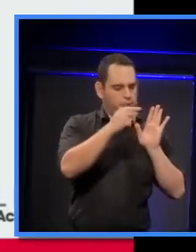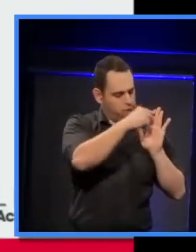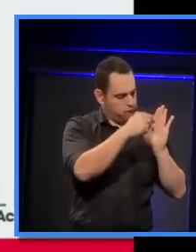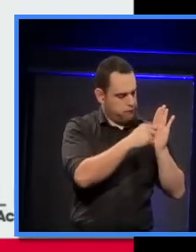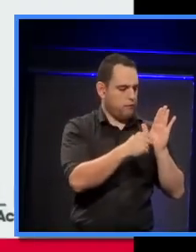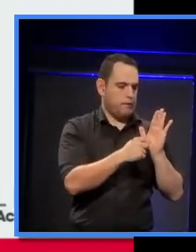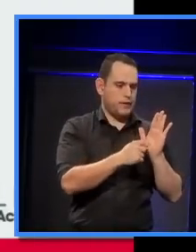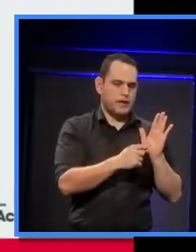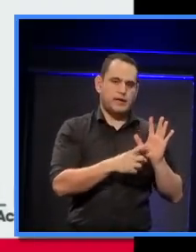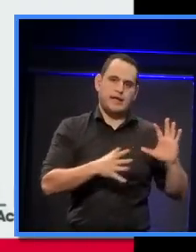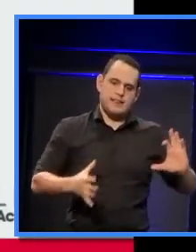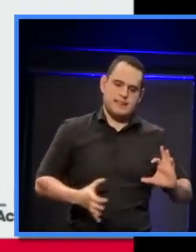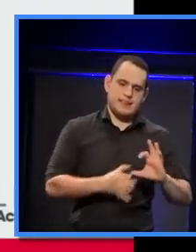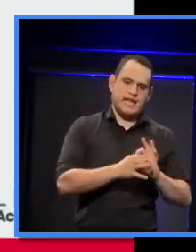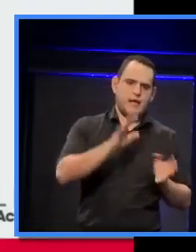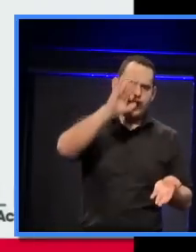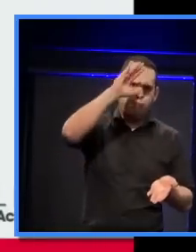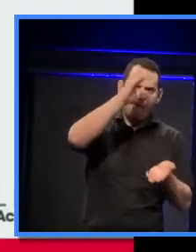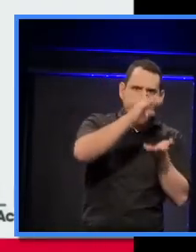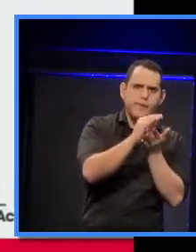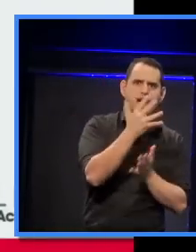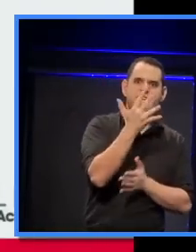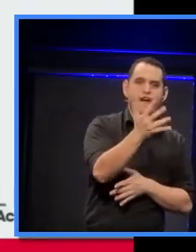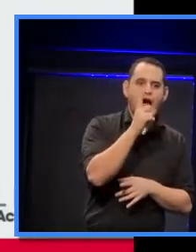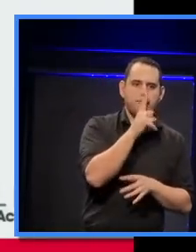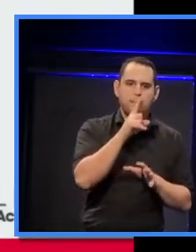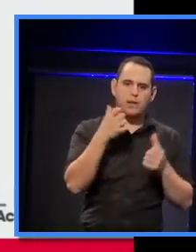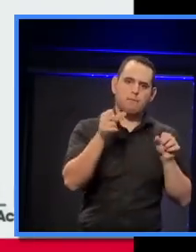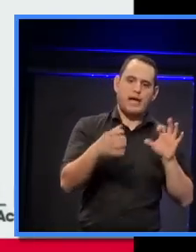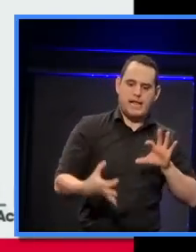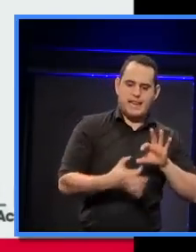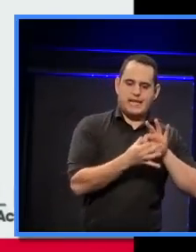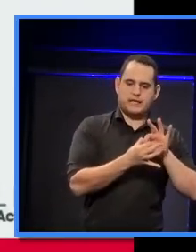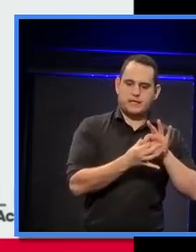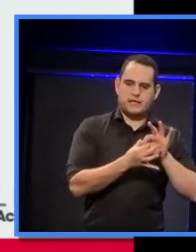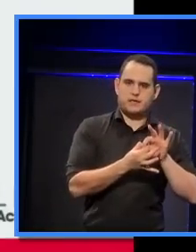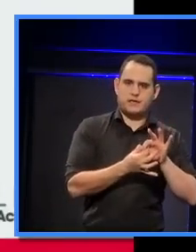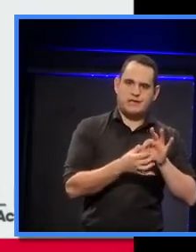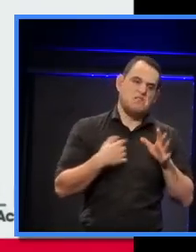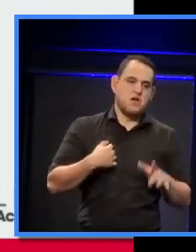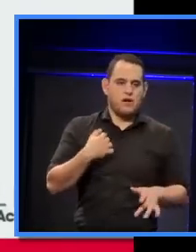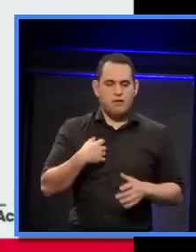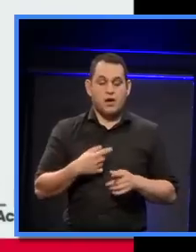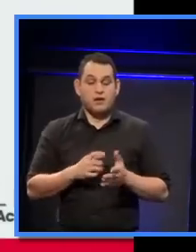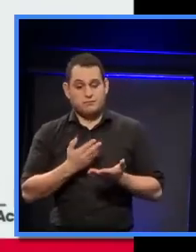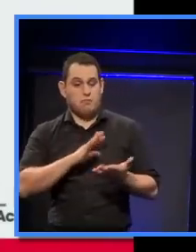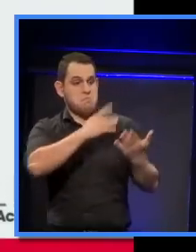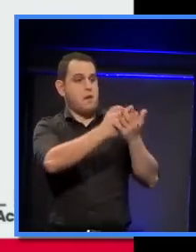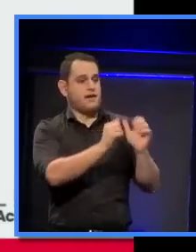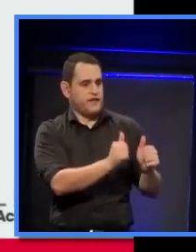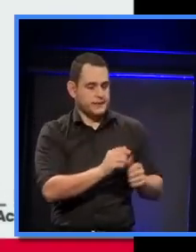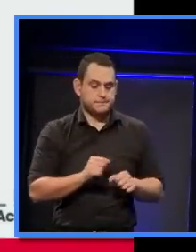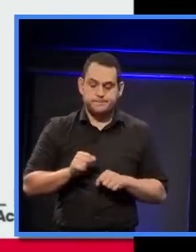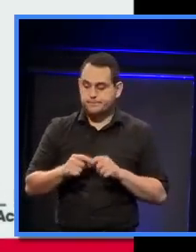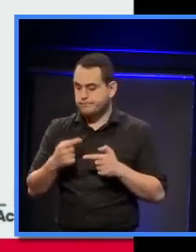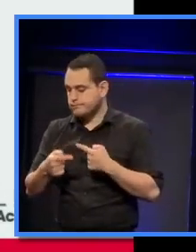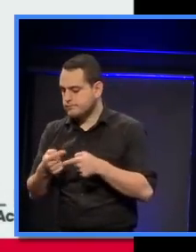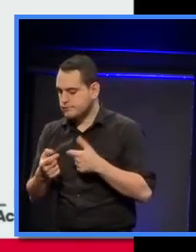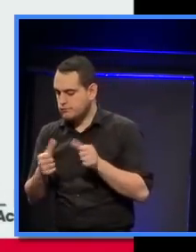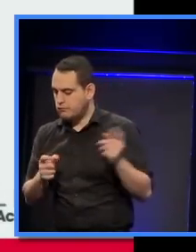of five to go into a design competition. We received a call out of the blue from Jean Nouvel saying,